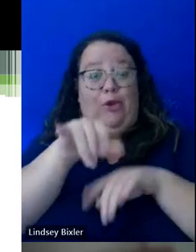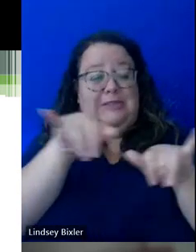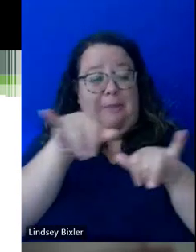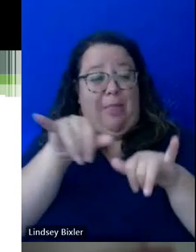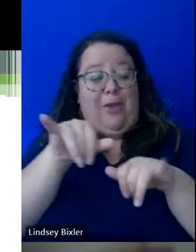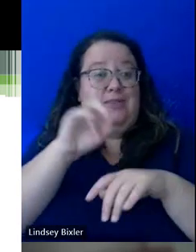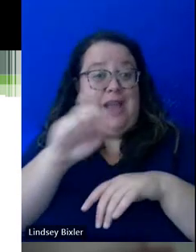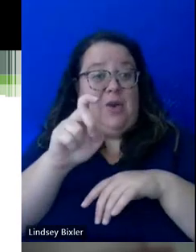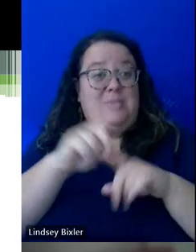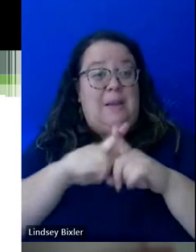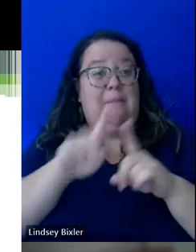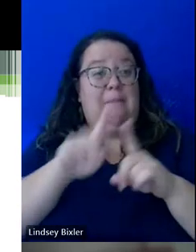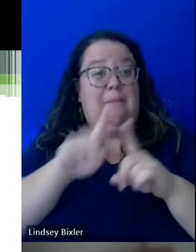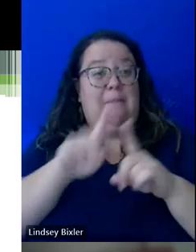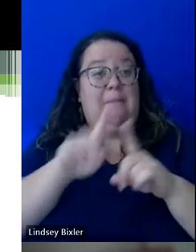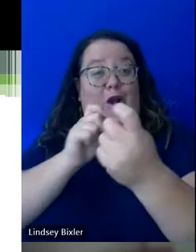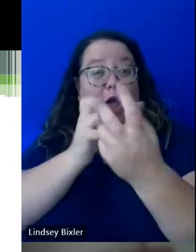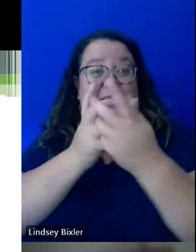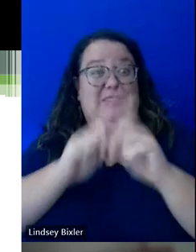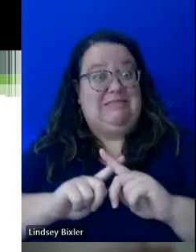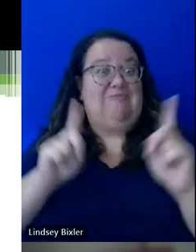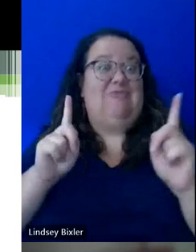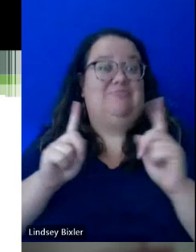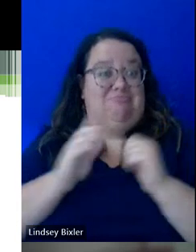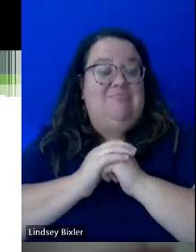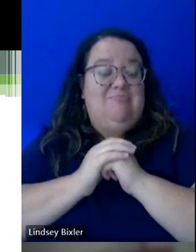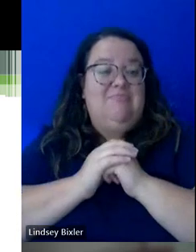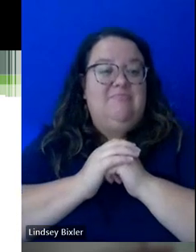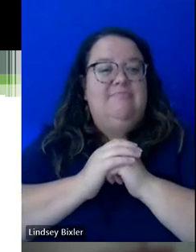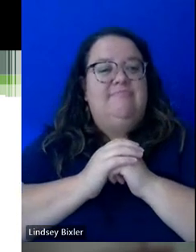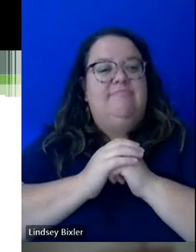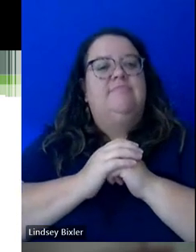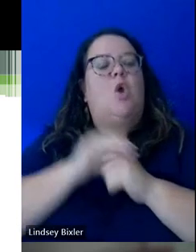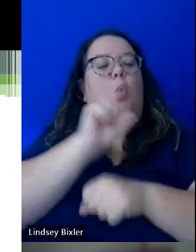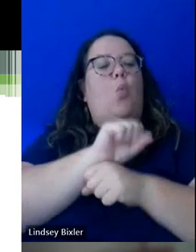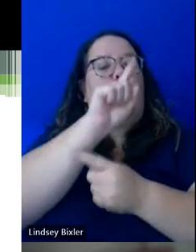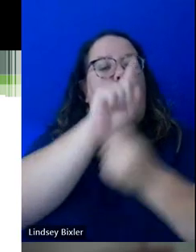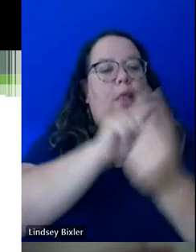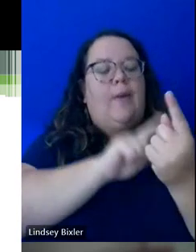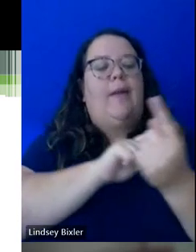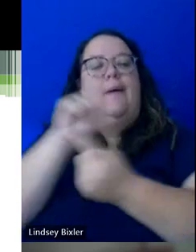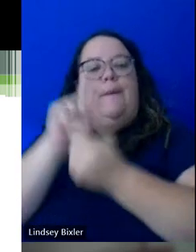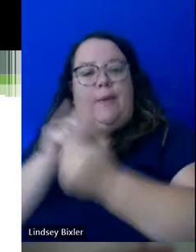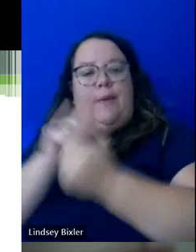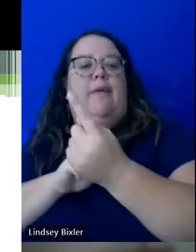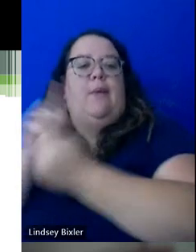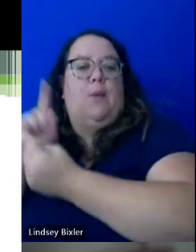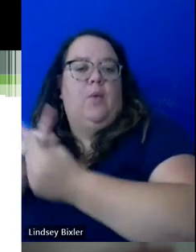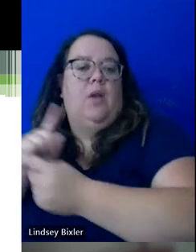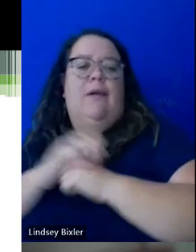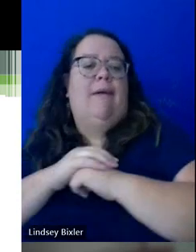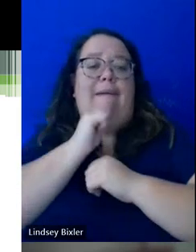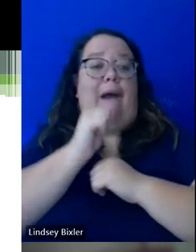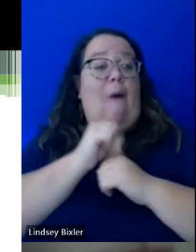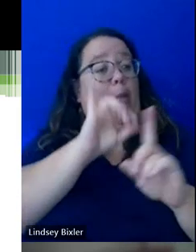very different accommodations. And so we work one-on-one with students. We are not a cookie cutter